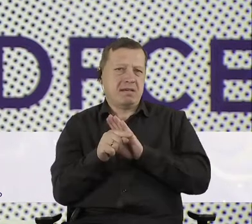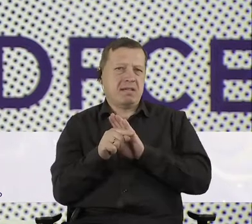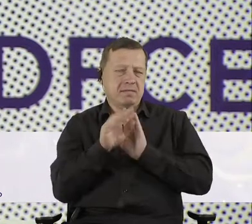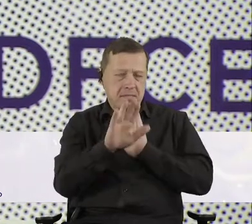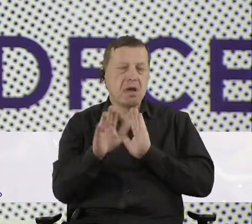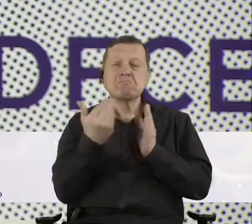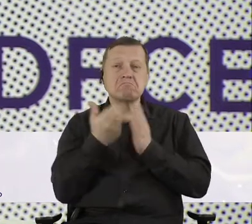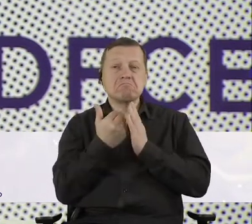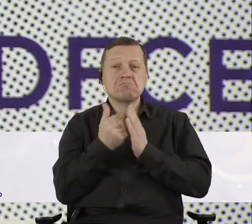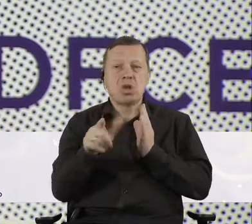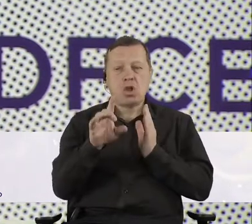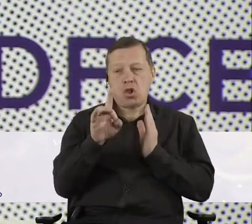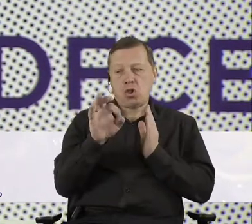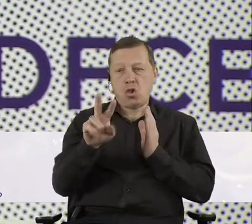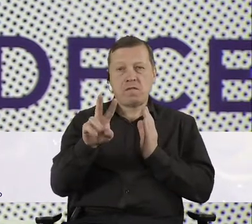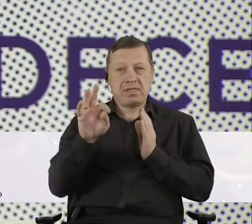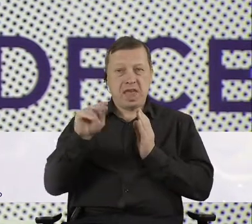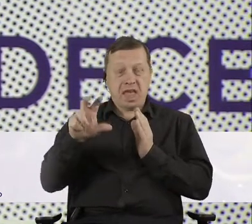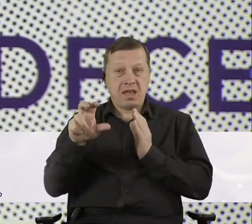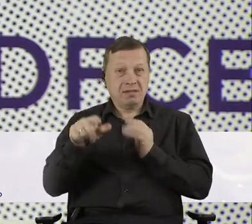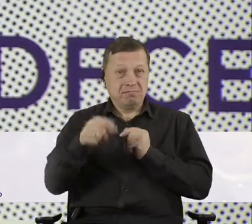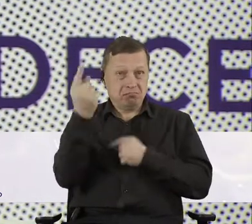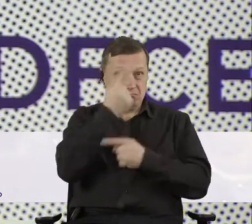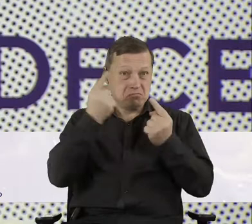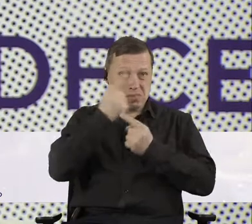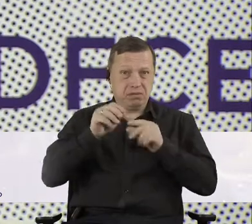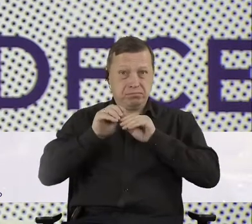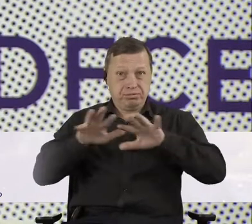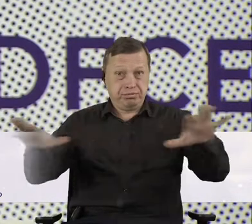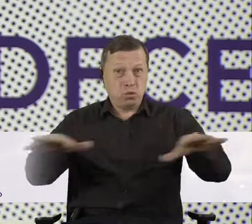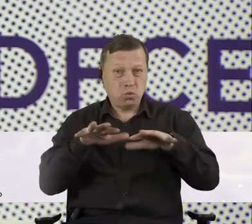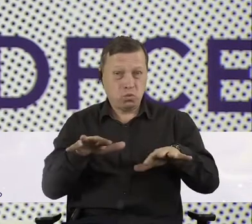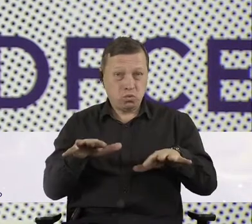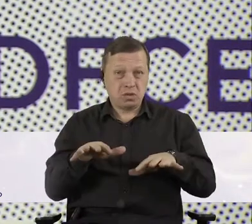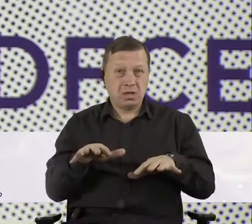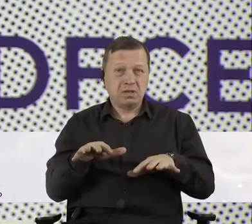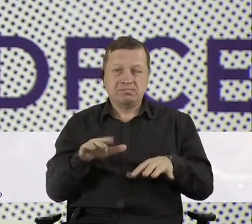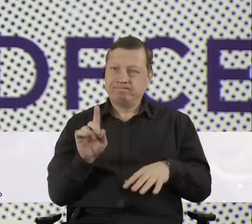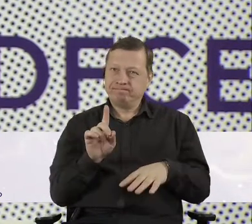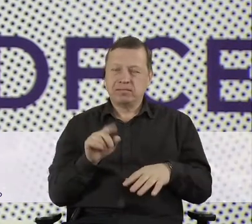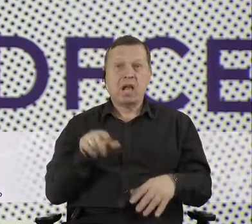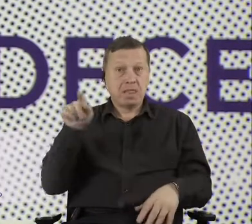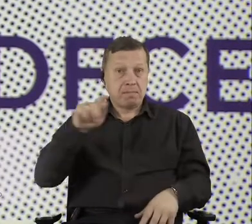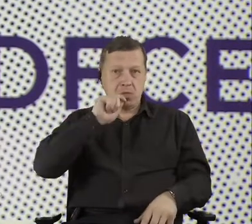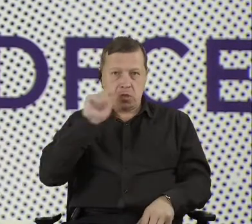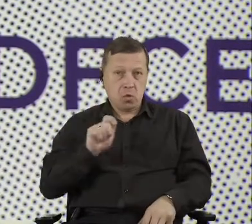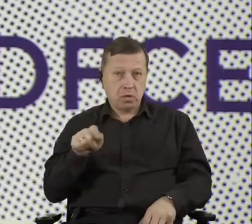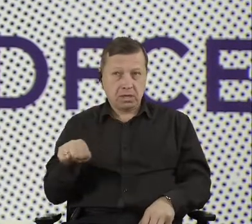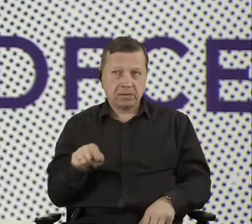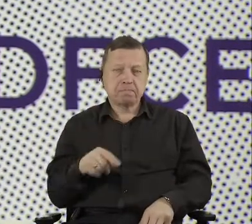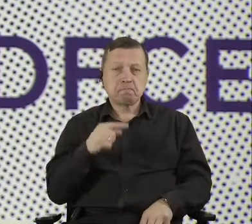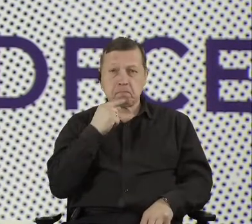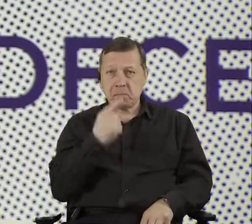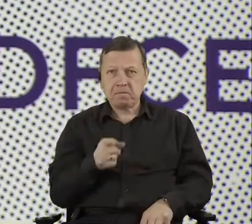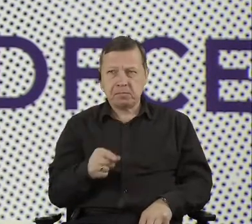sure the case in Ukraine. So what I would like to speak today about is probably the thing that you already heard about,